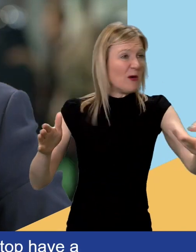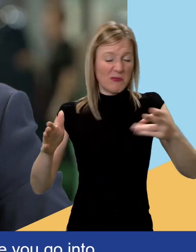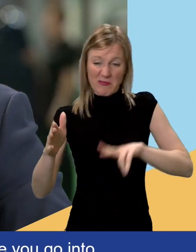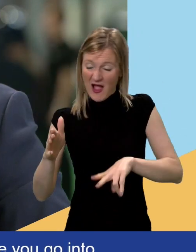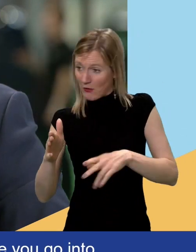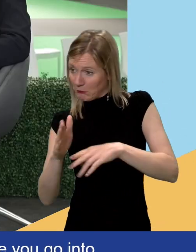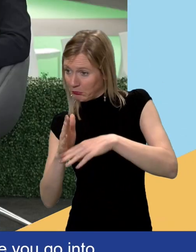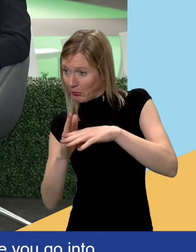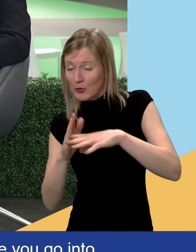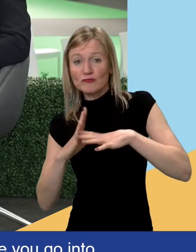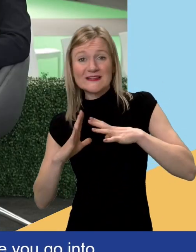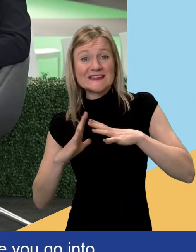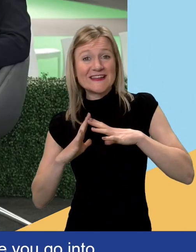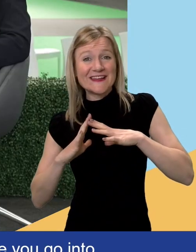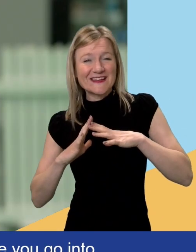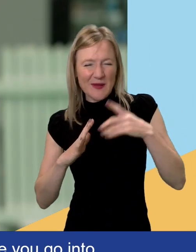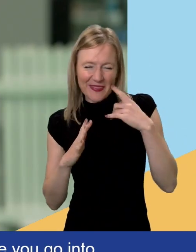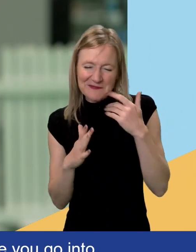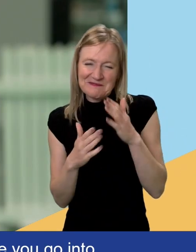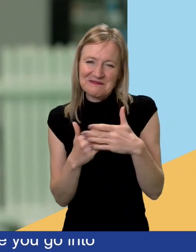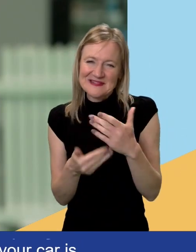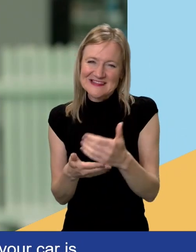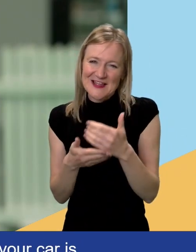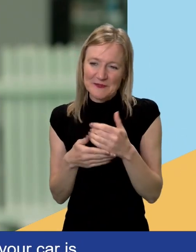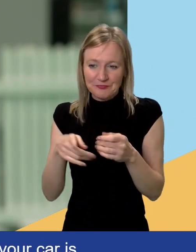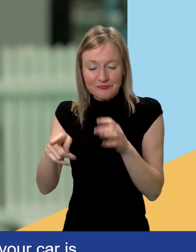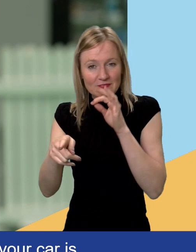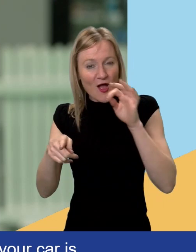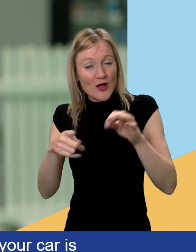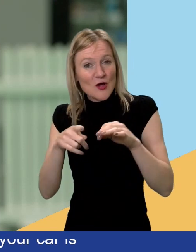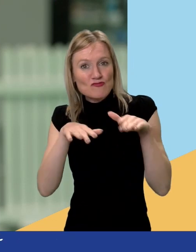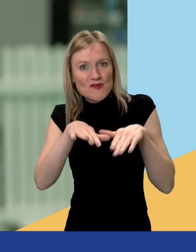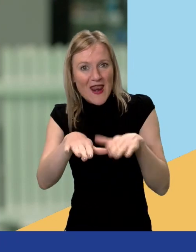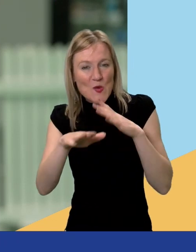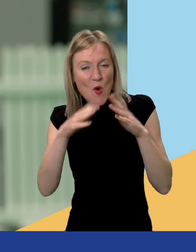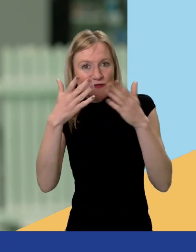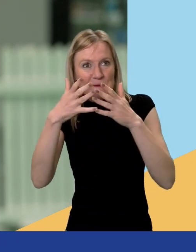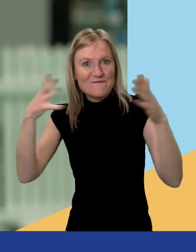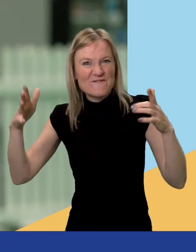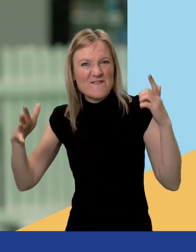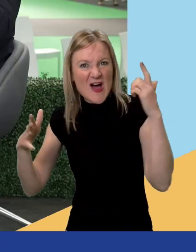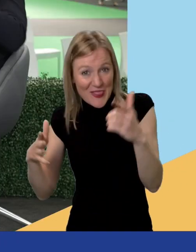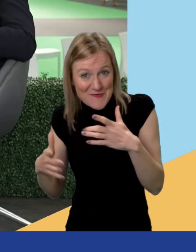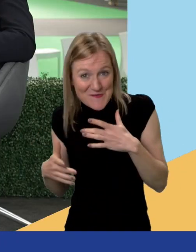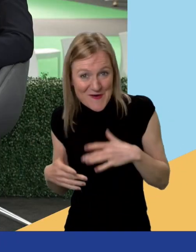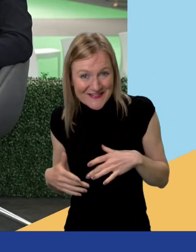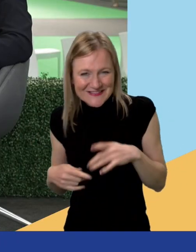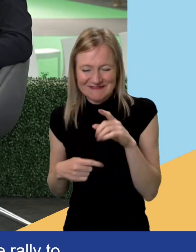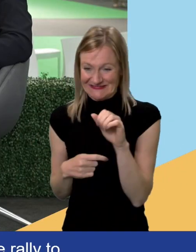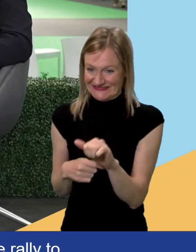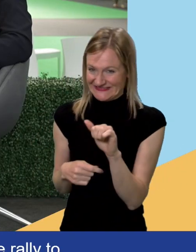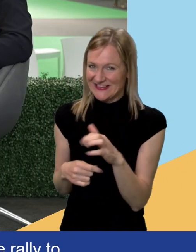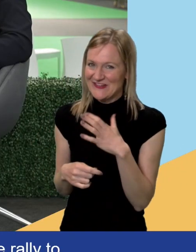ready to go again. Exactly. So what's next? Do you want to take the rally to even greater distances in the future? Absolutely. We're Absolutely. So we're currently planning,